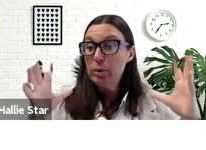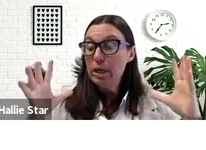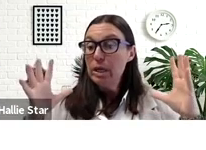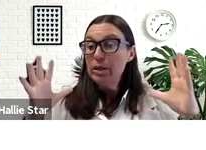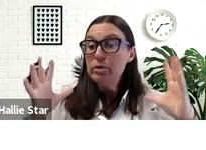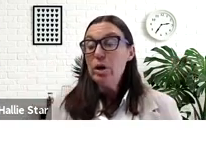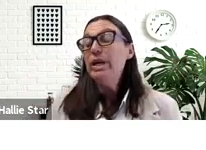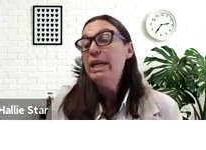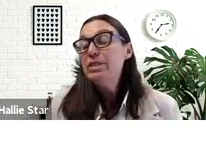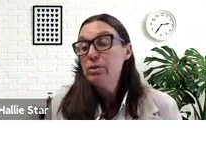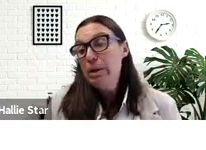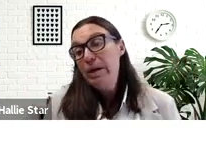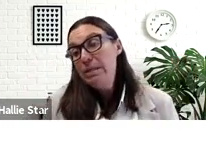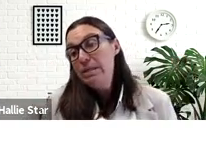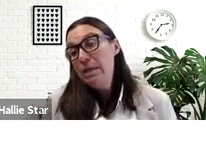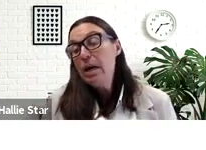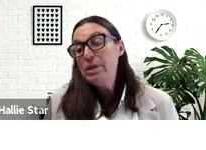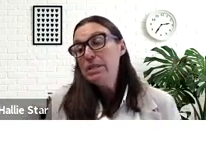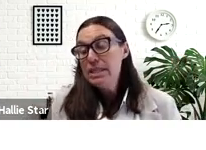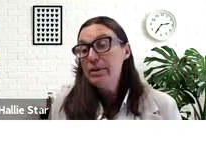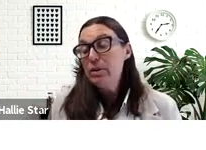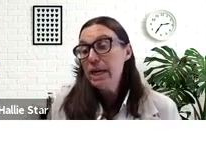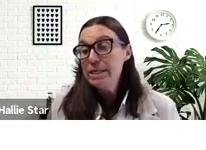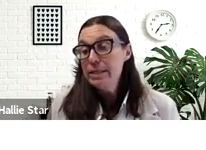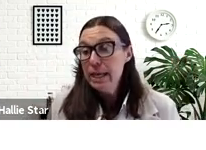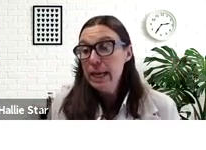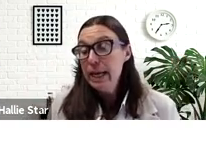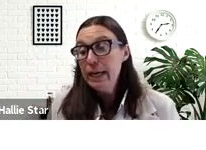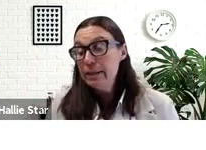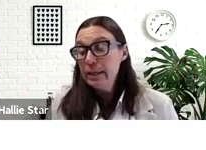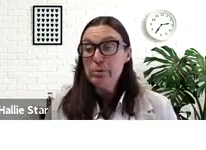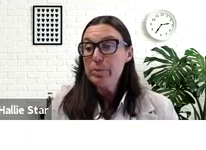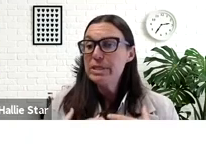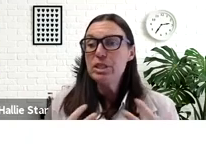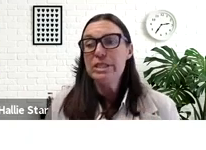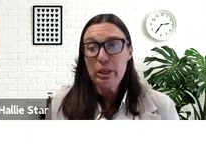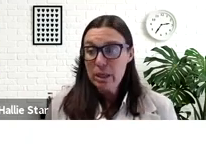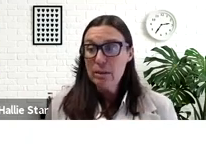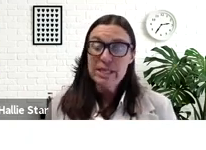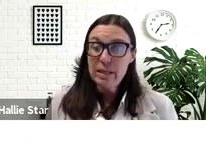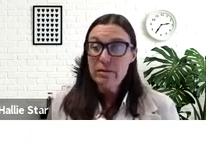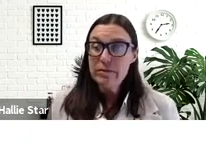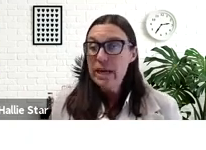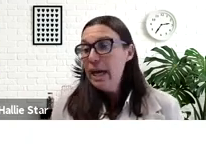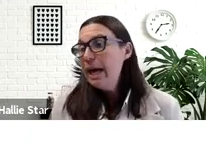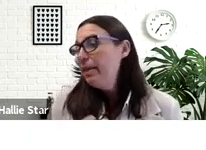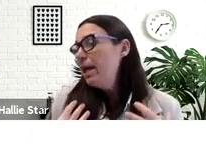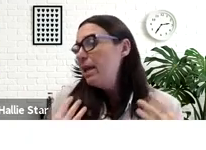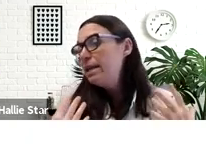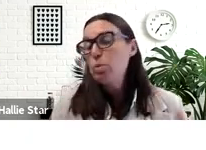and you don't get an answer right away. This isn't a, I'm going to sit down and write a kind of position statement on myself